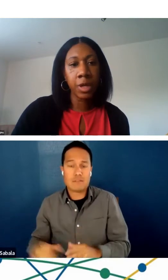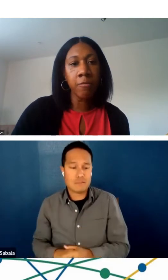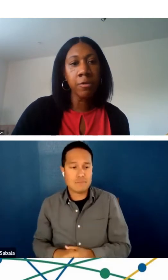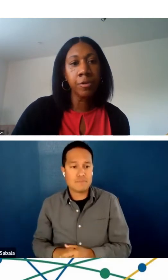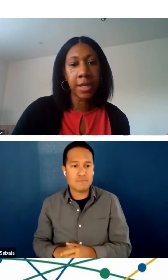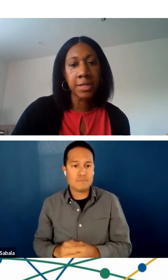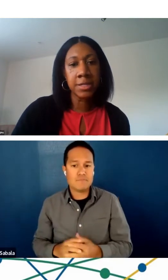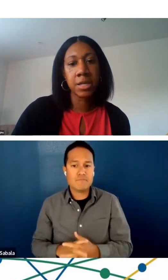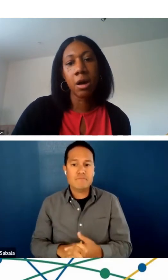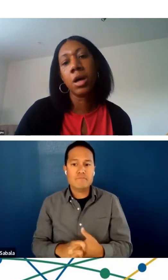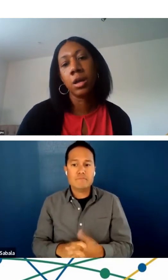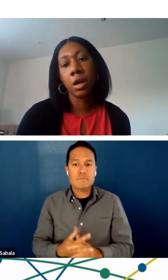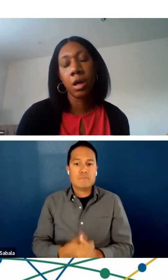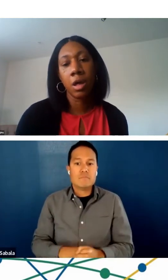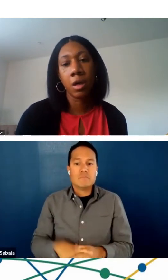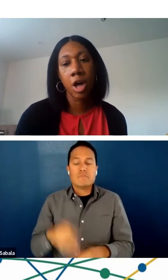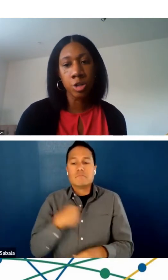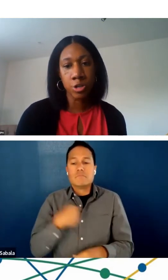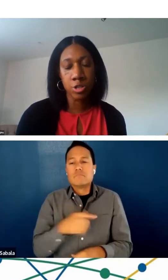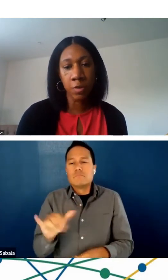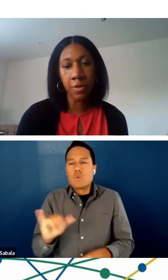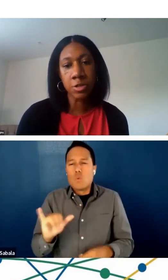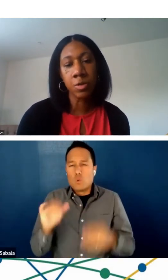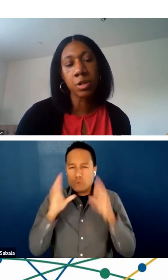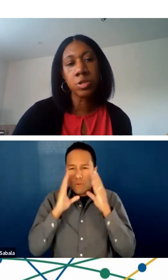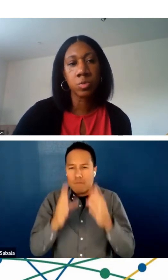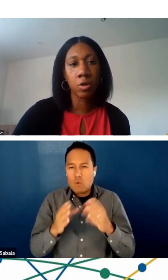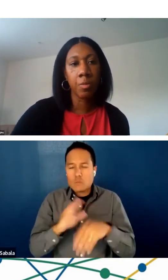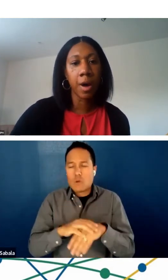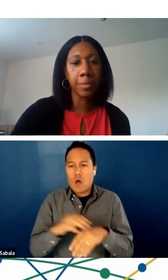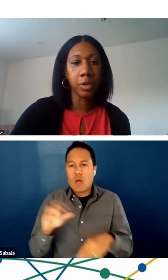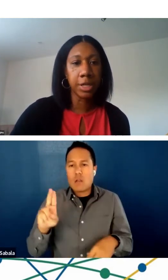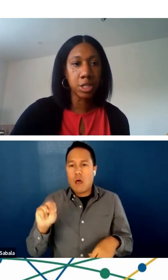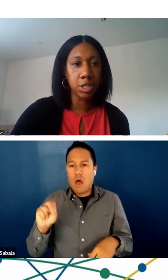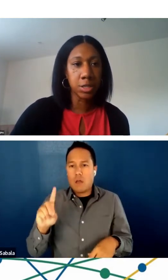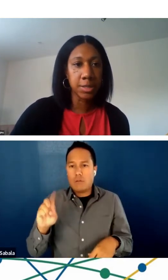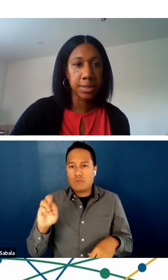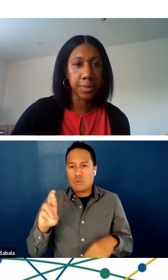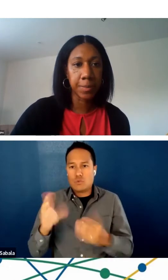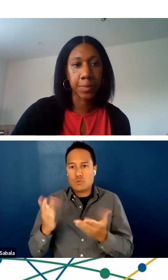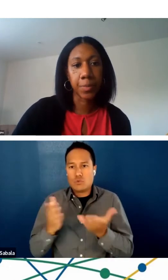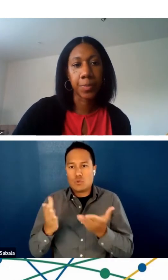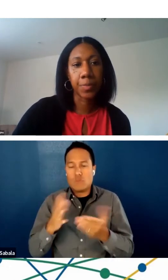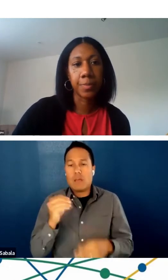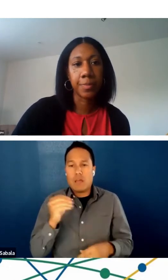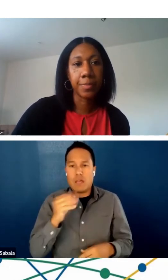And we have a focus on underserved as well as rural populations.